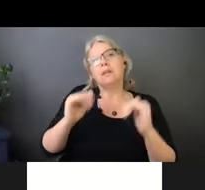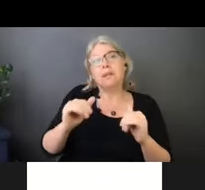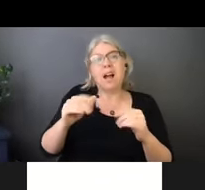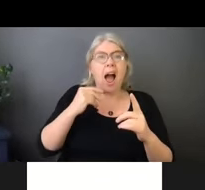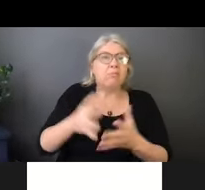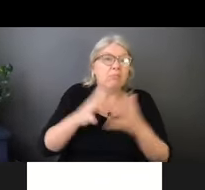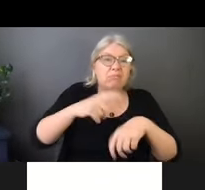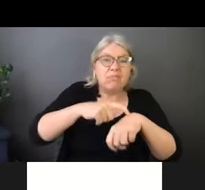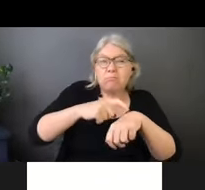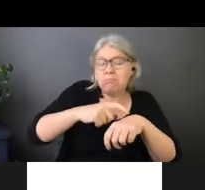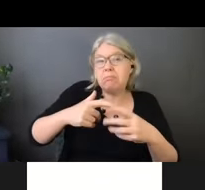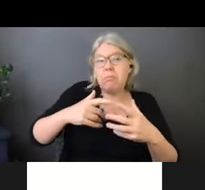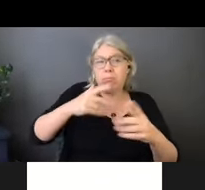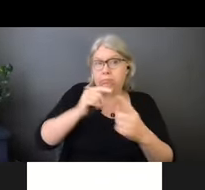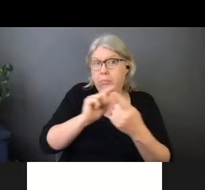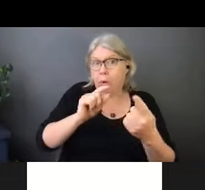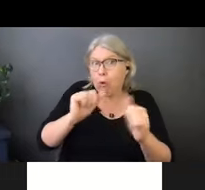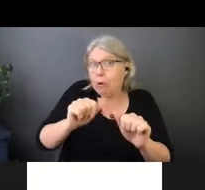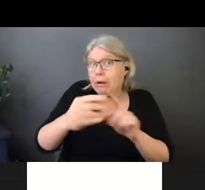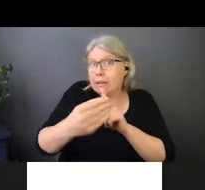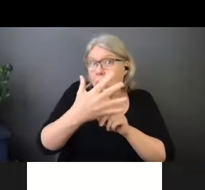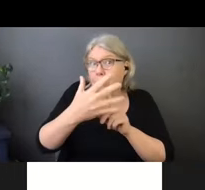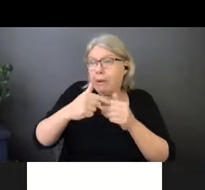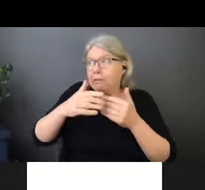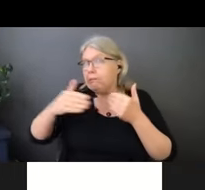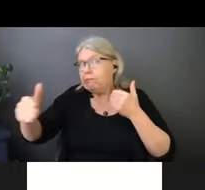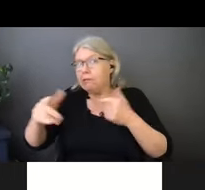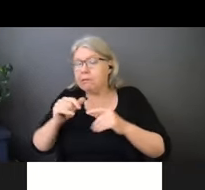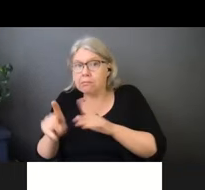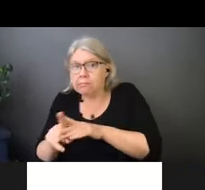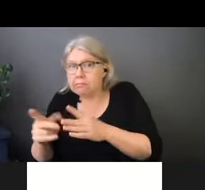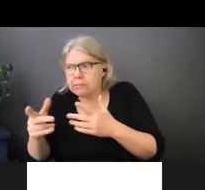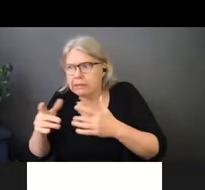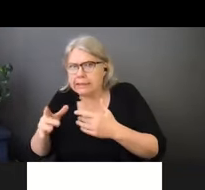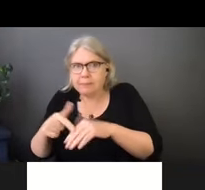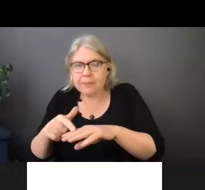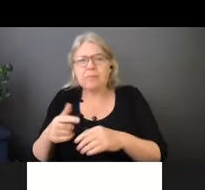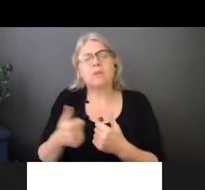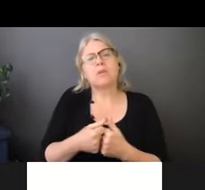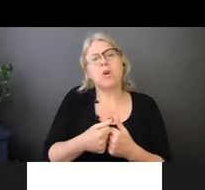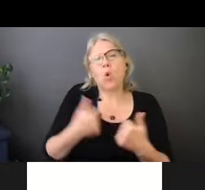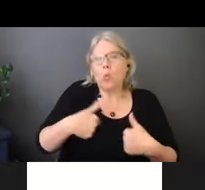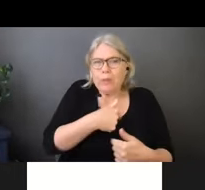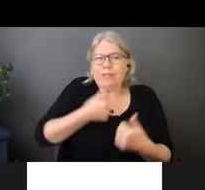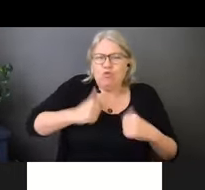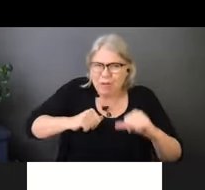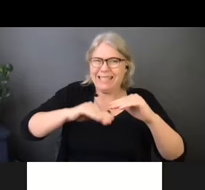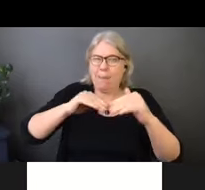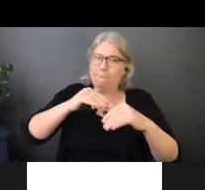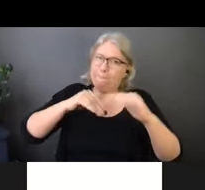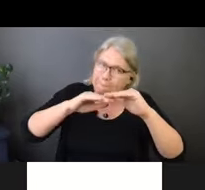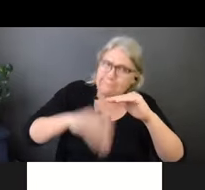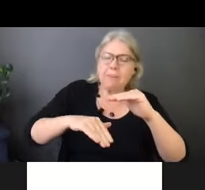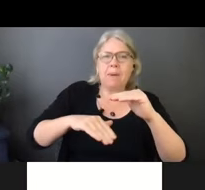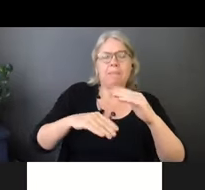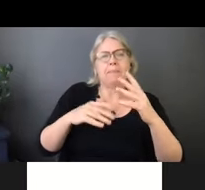job, we're trying, when we're caring for people with COVID, we're trying to minimize 15 minutes or less, even with